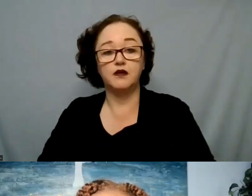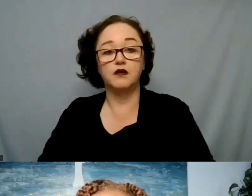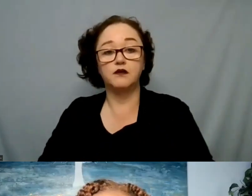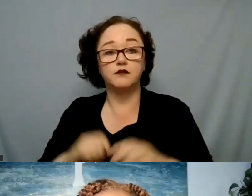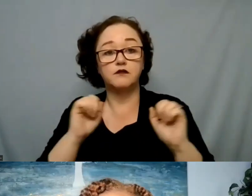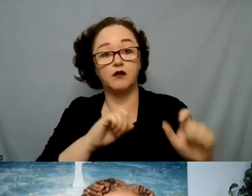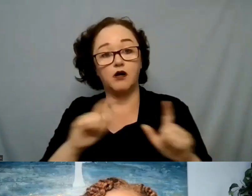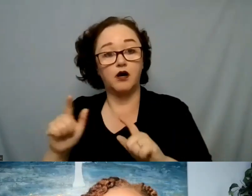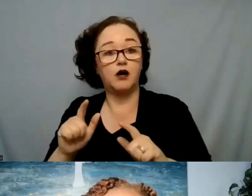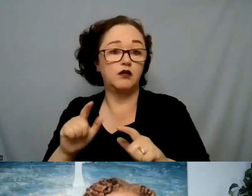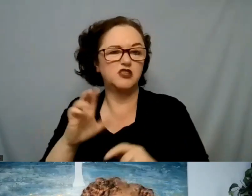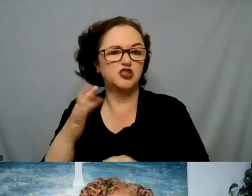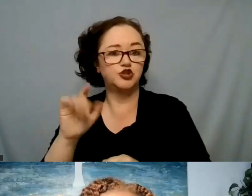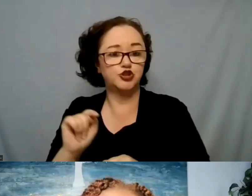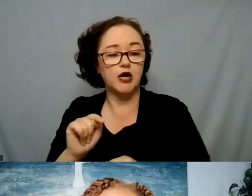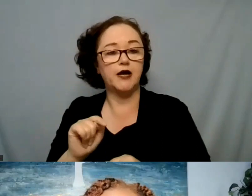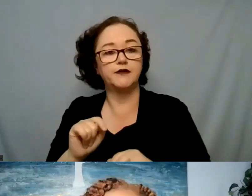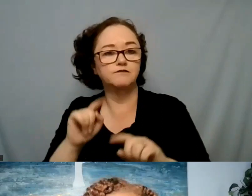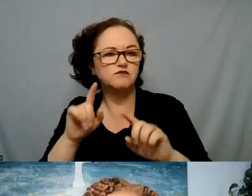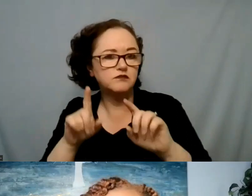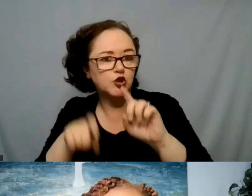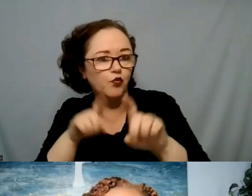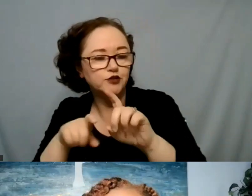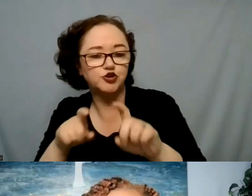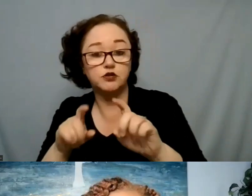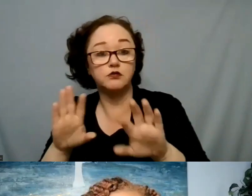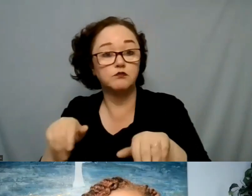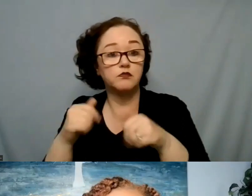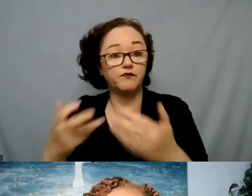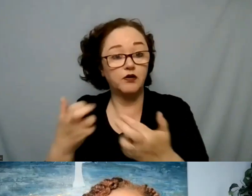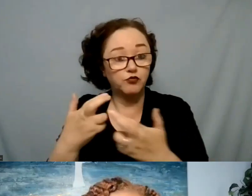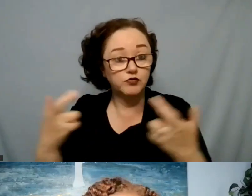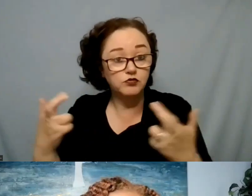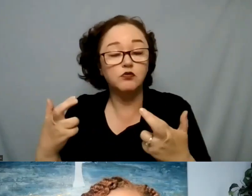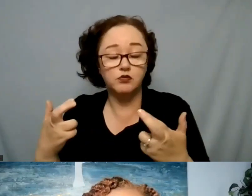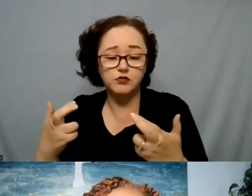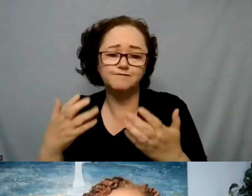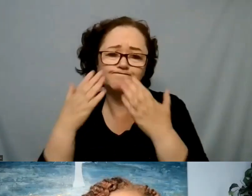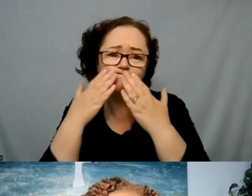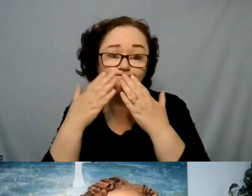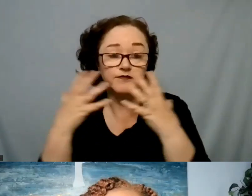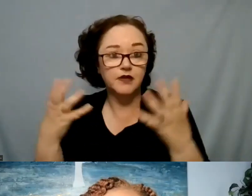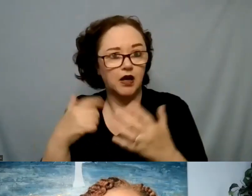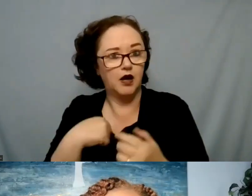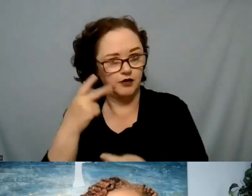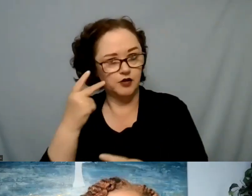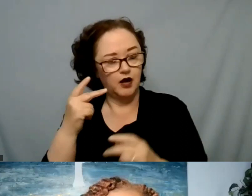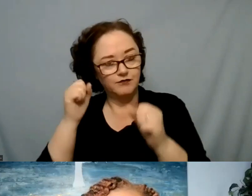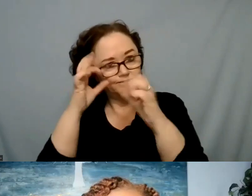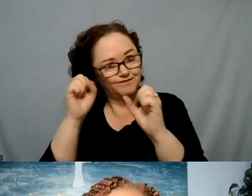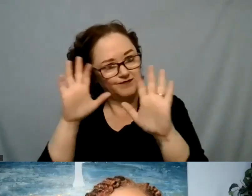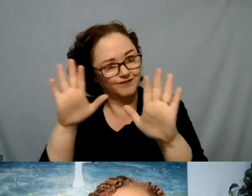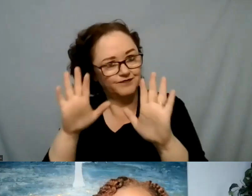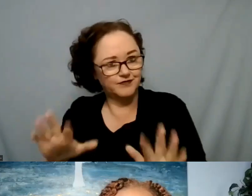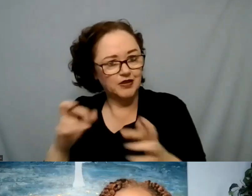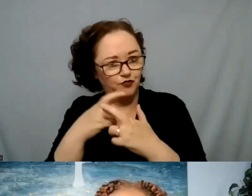the chat providing questions and resources as well I saw some fantastic resources being posted in there too so